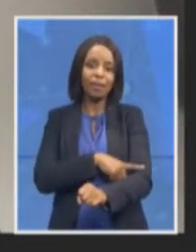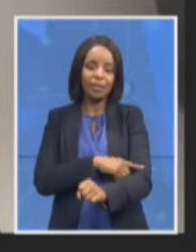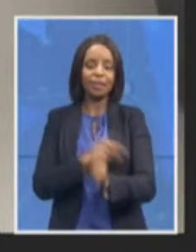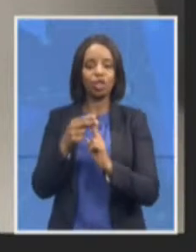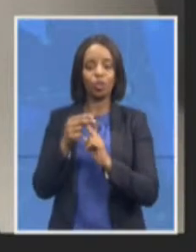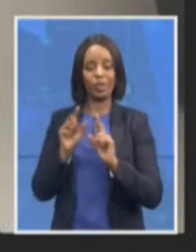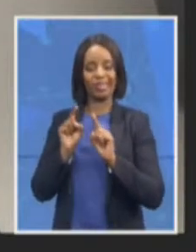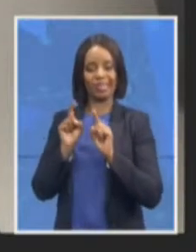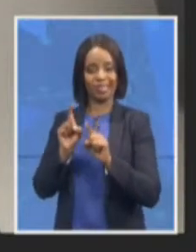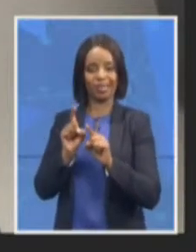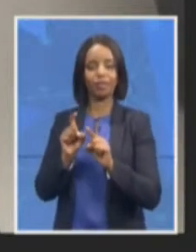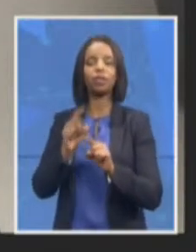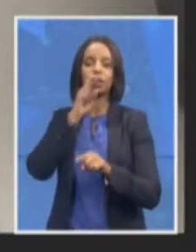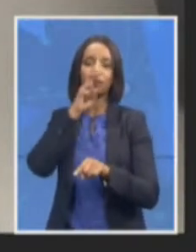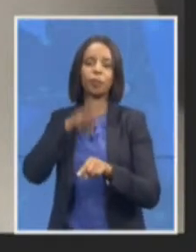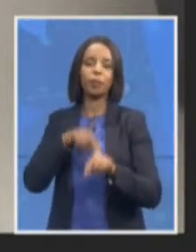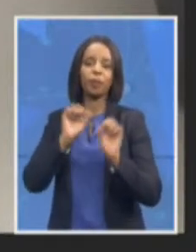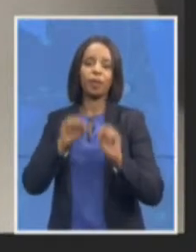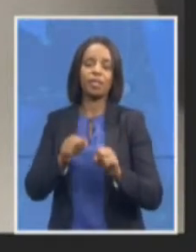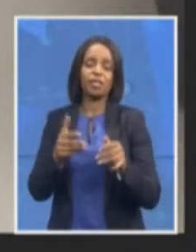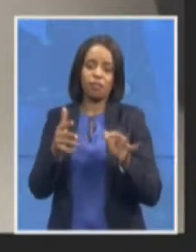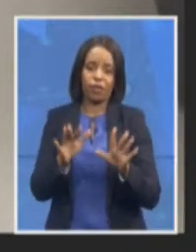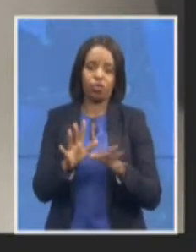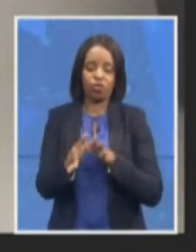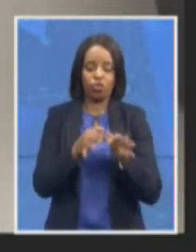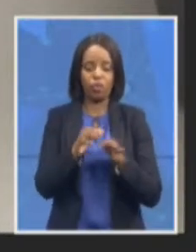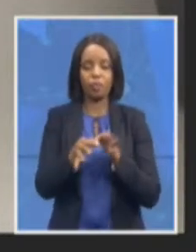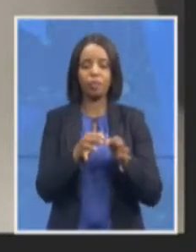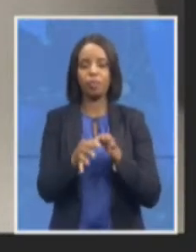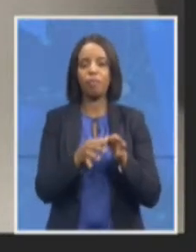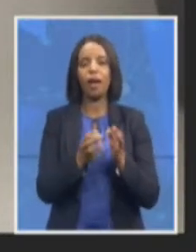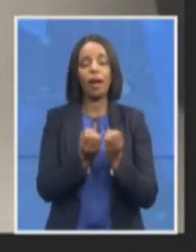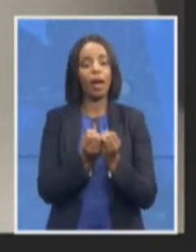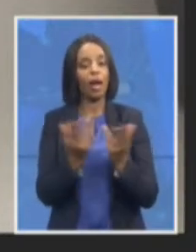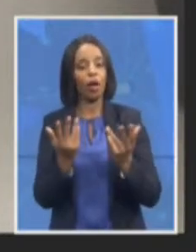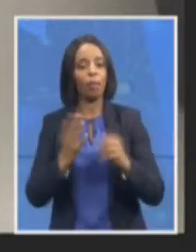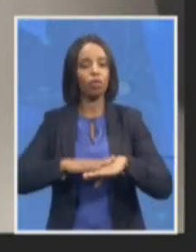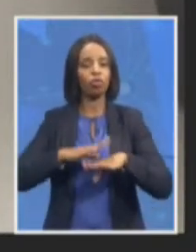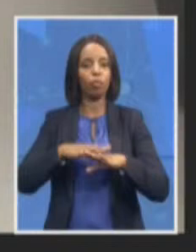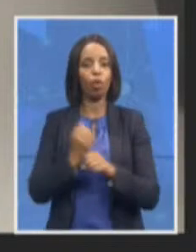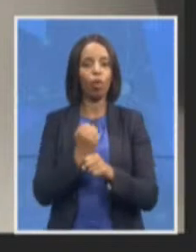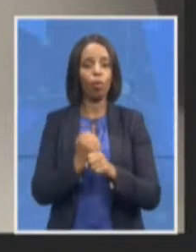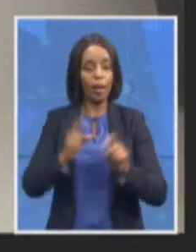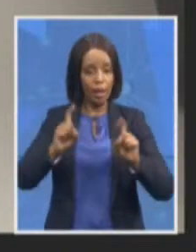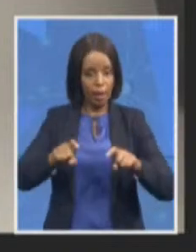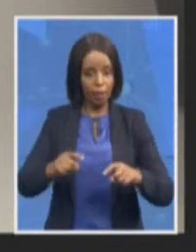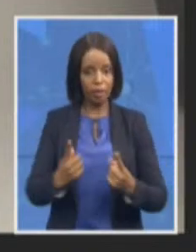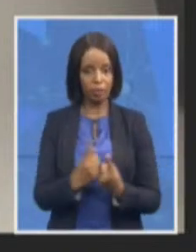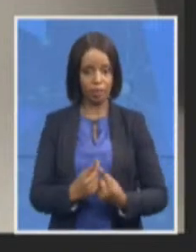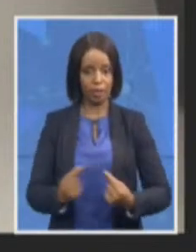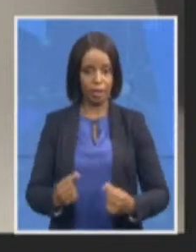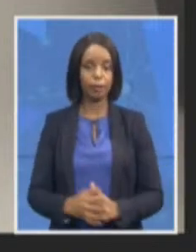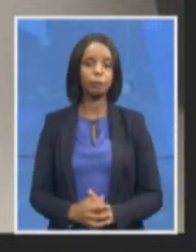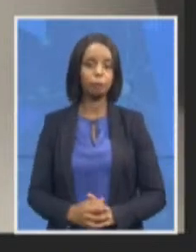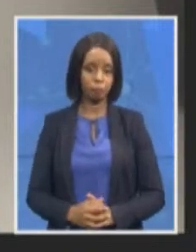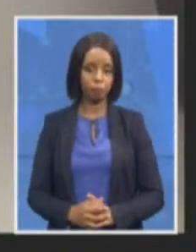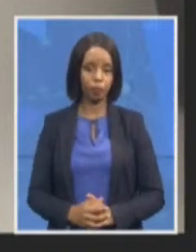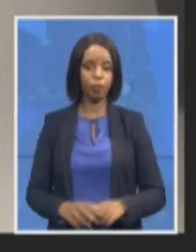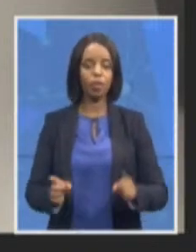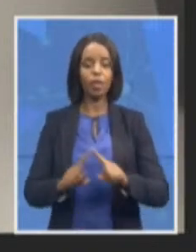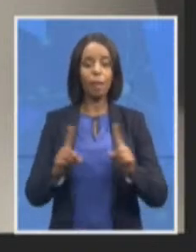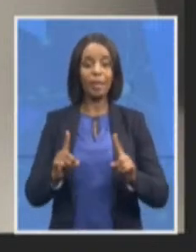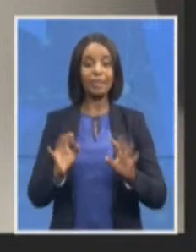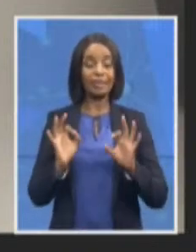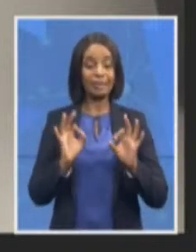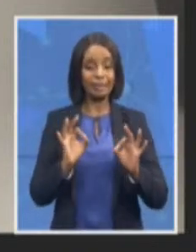bit of detail how much more work needs to be done so I won't go into that but in terms of the actual capacity that exists currently within the ID as you